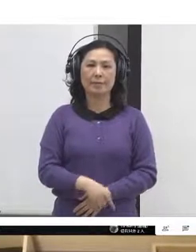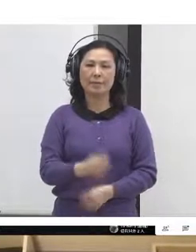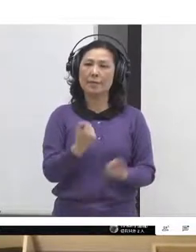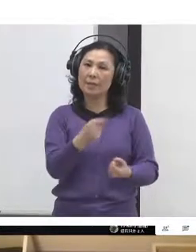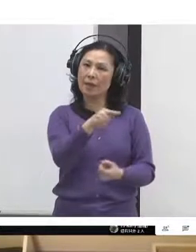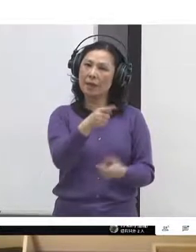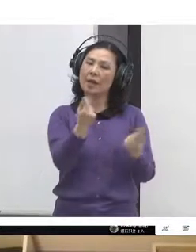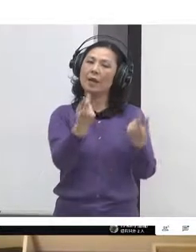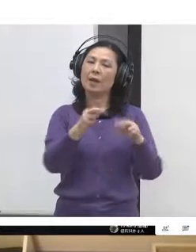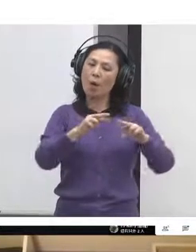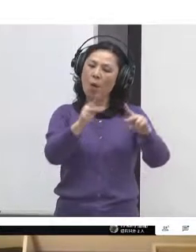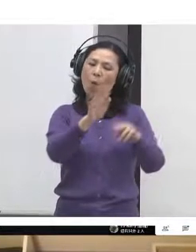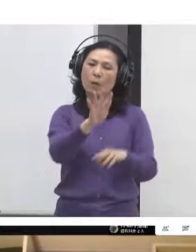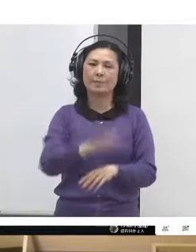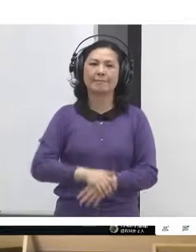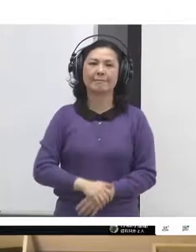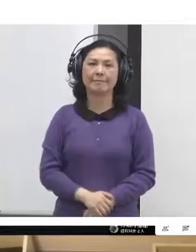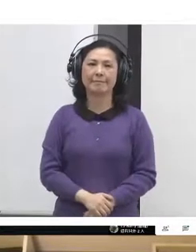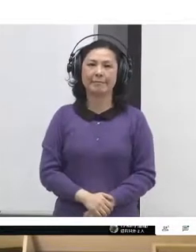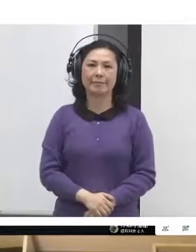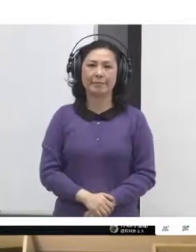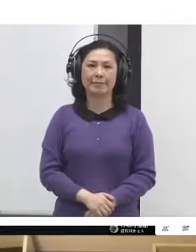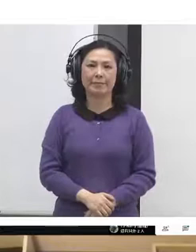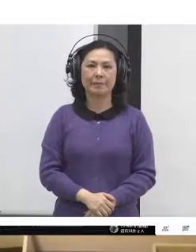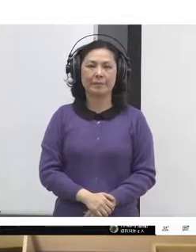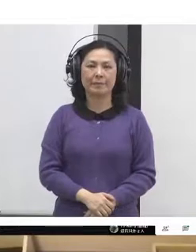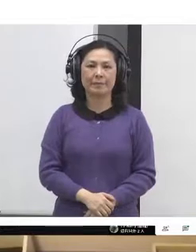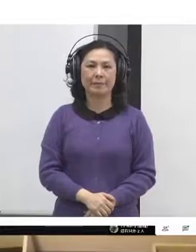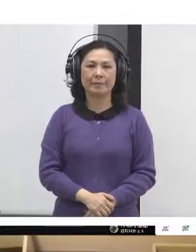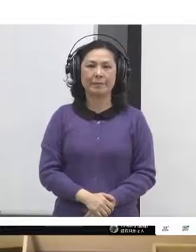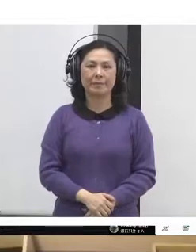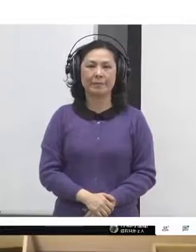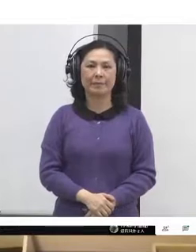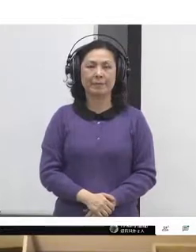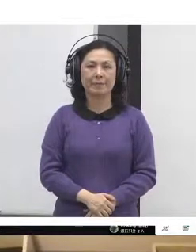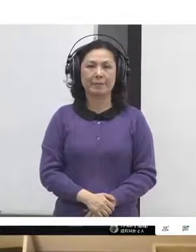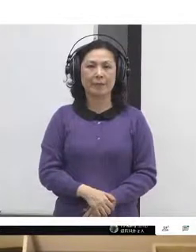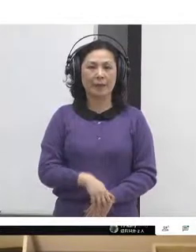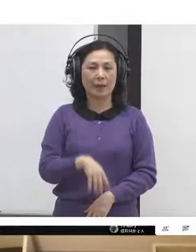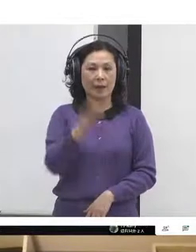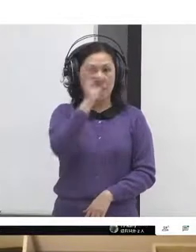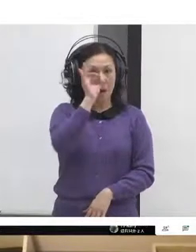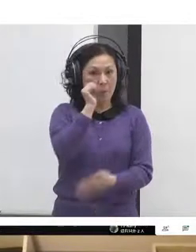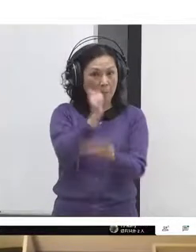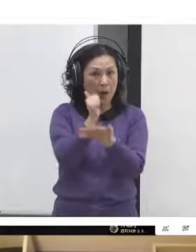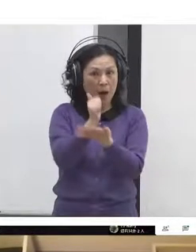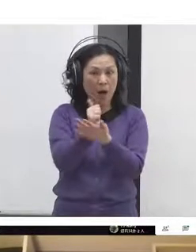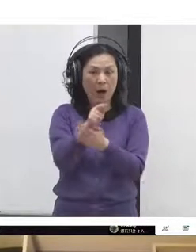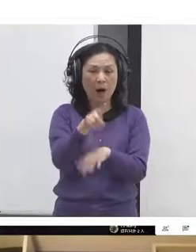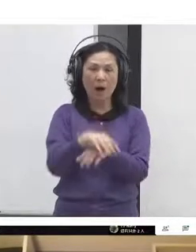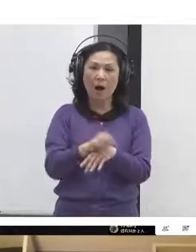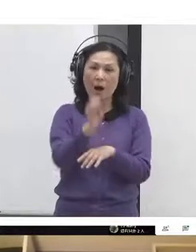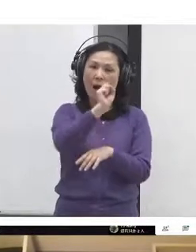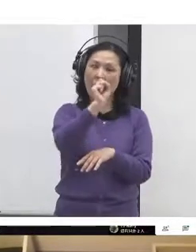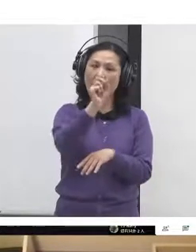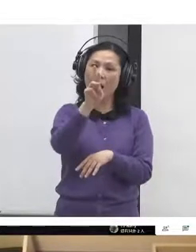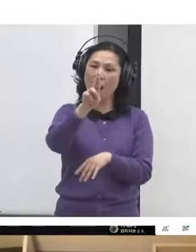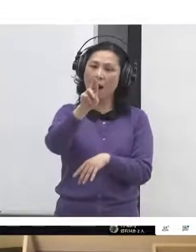And what happened when people found out about XR and saw that third demand, all the people who were involved with democracy